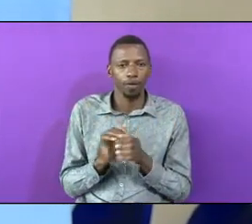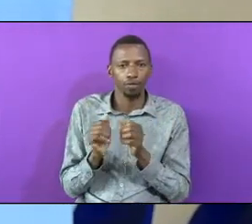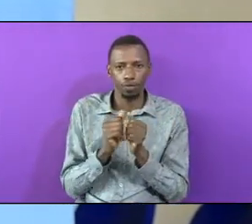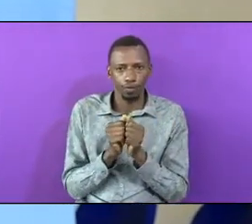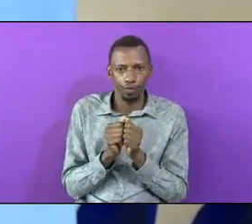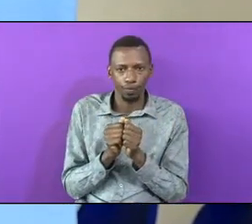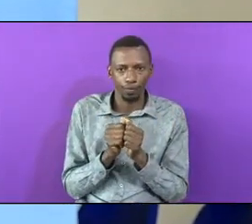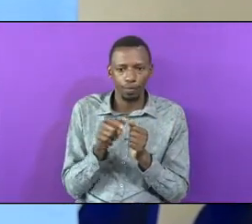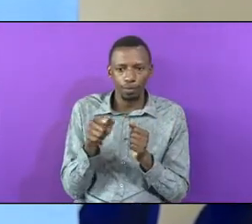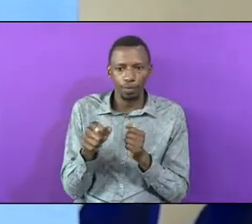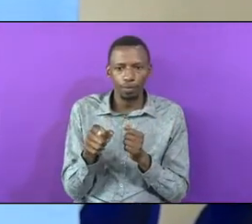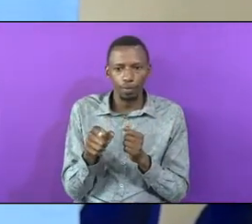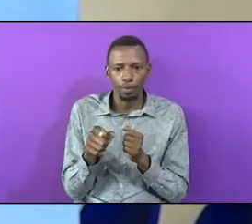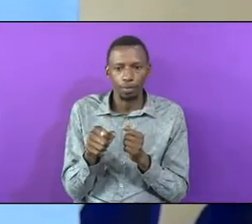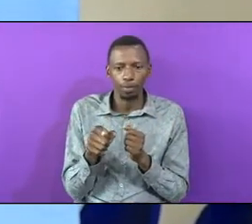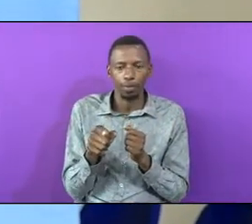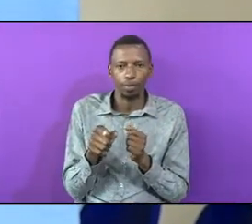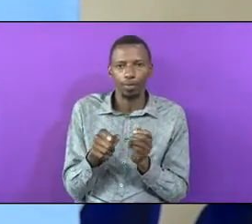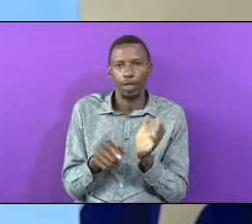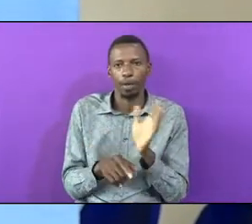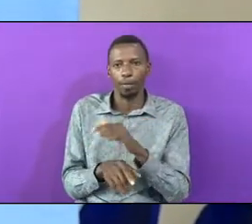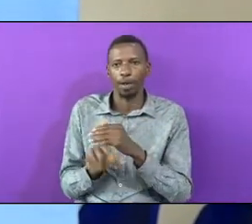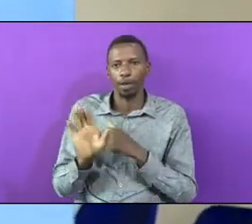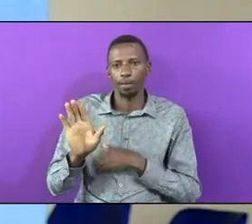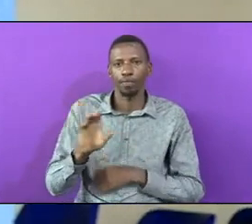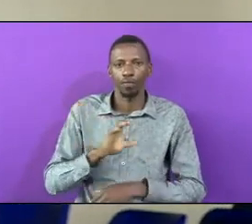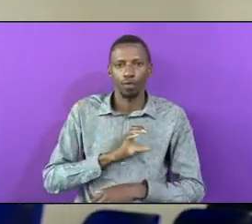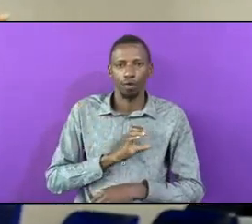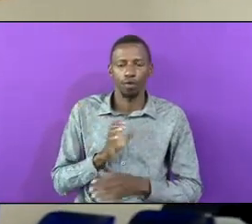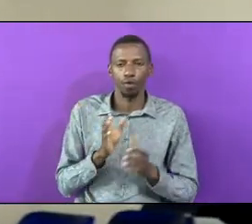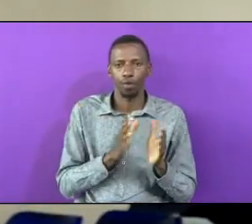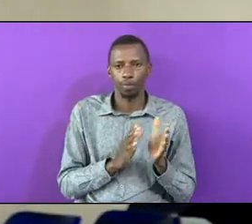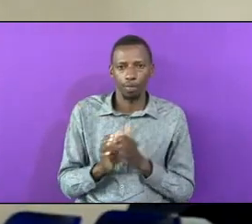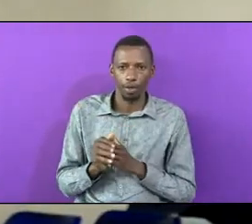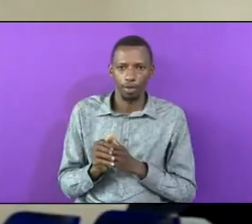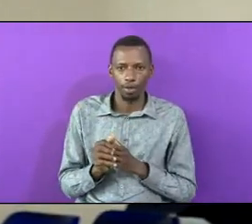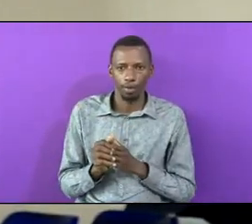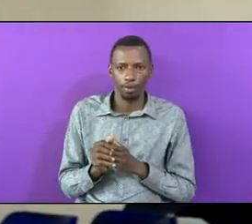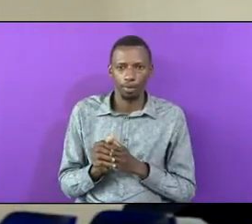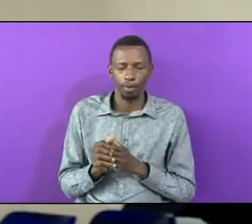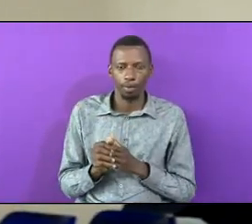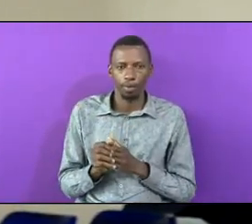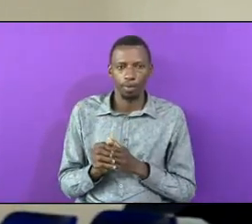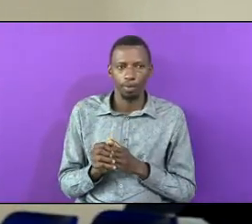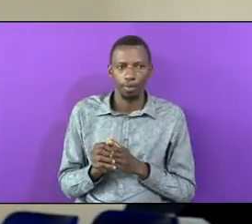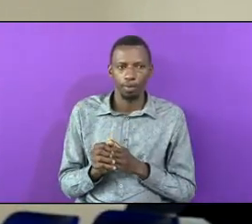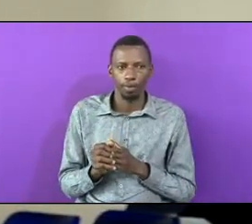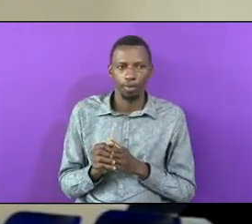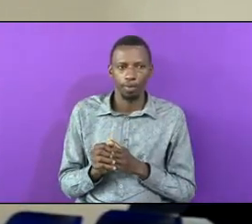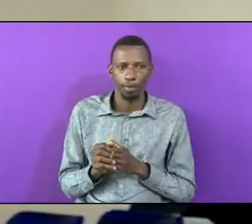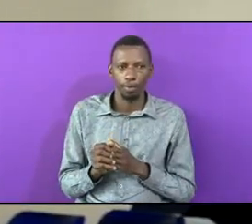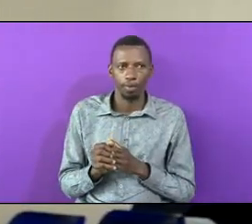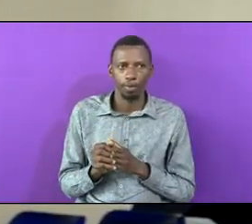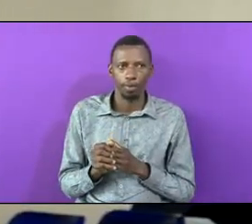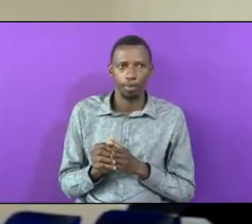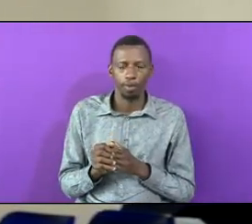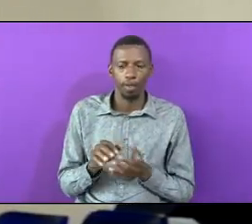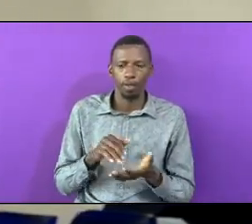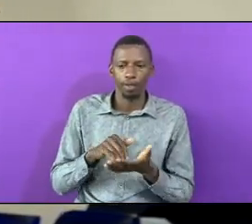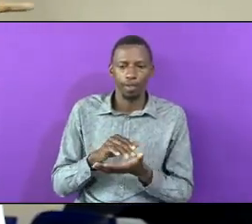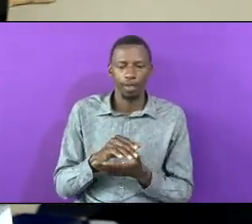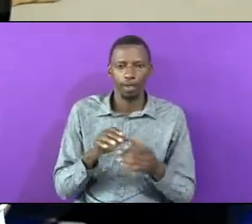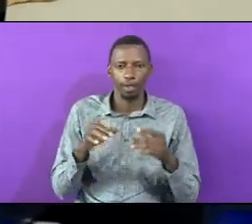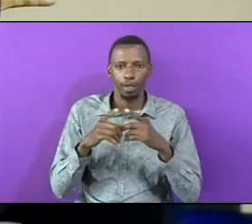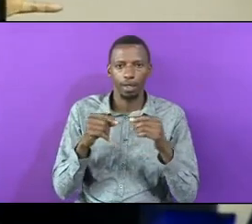He Retrieves To His Own Plan And Divide The Cattle Send Messengers To Isau